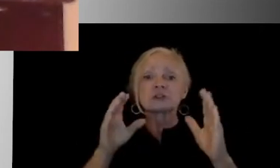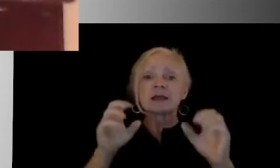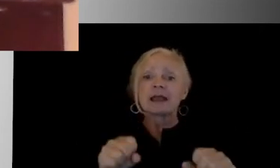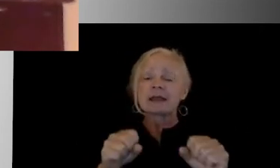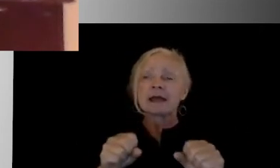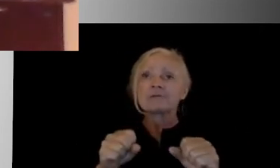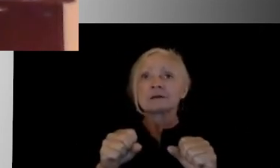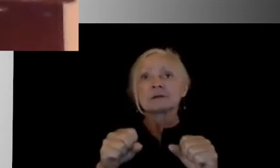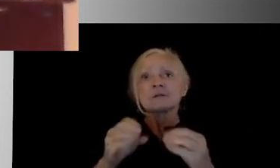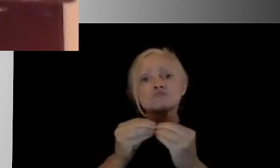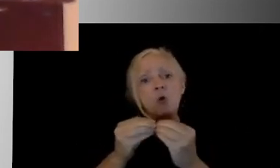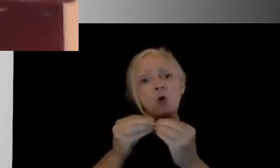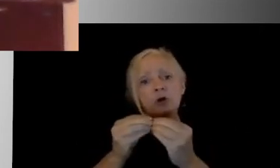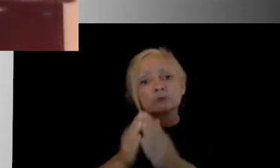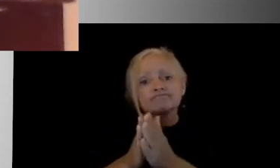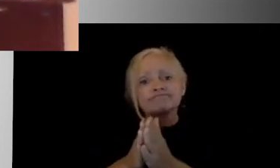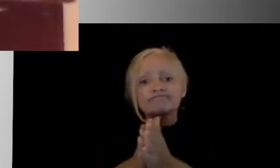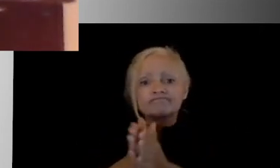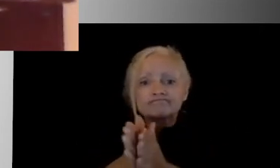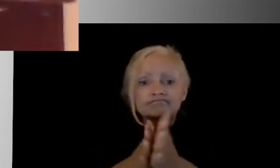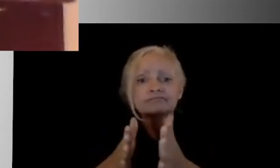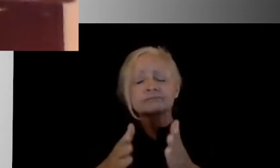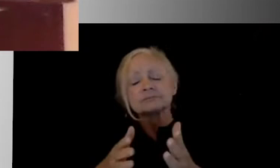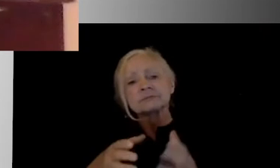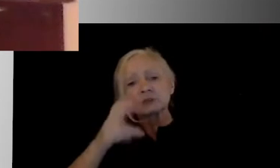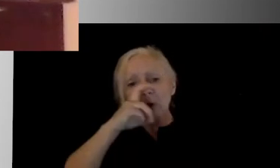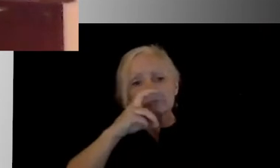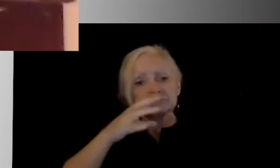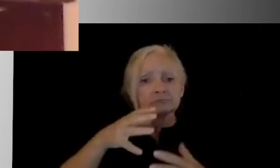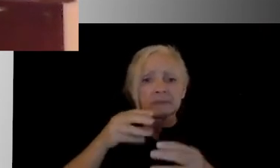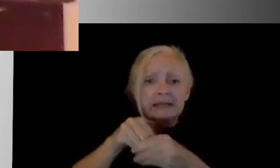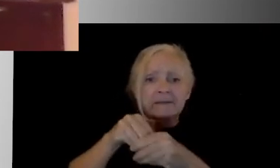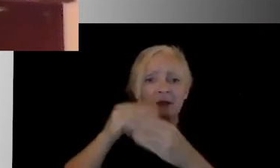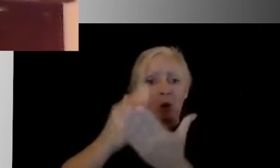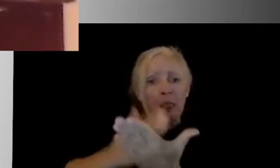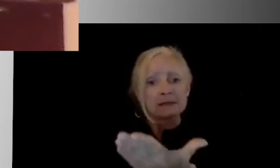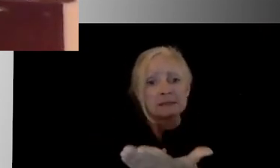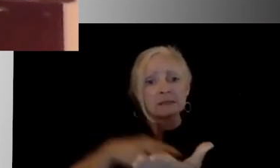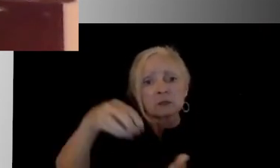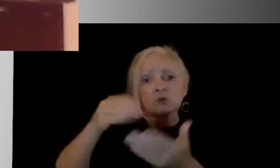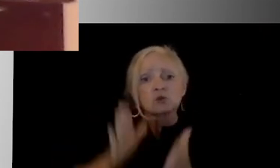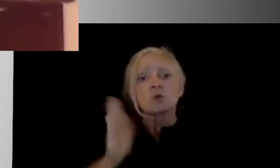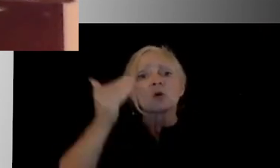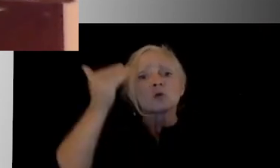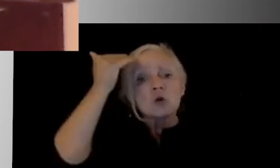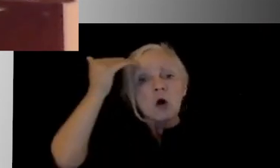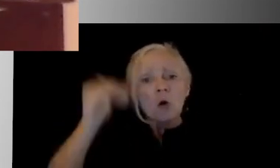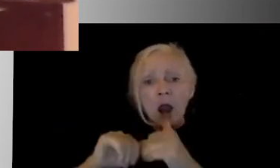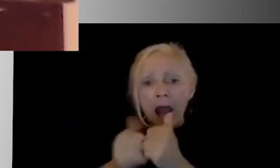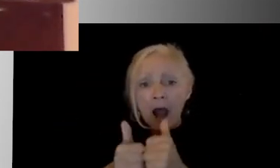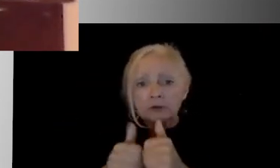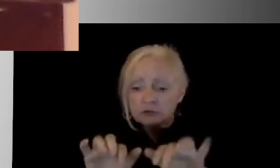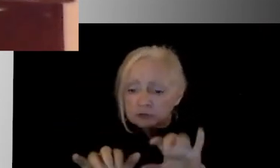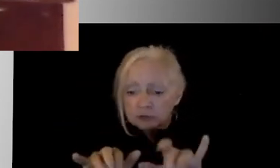level of rigor in their lessons because the students are prepared to be able to log into systems, to be able to get to certain software programs,